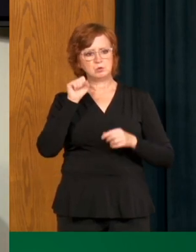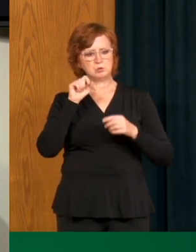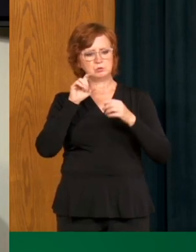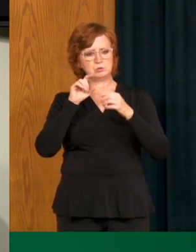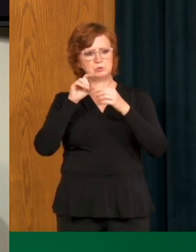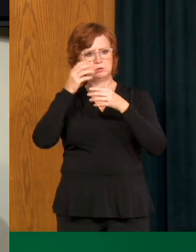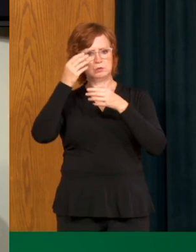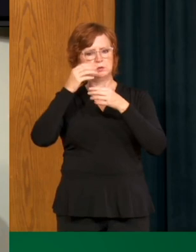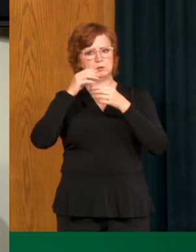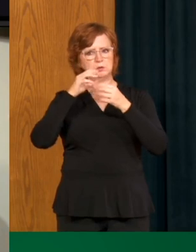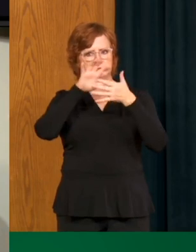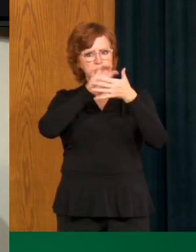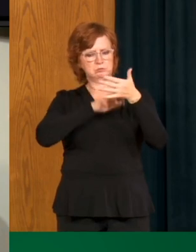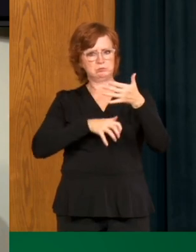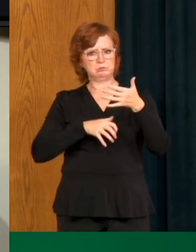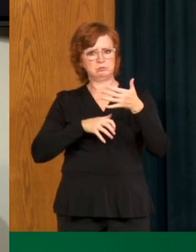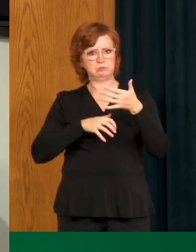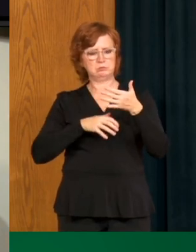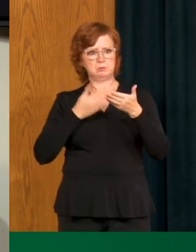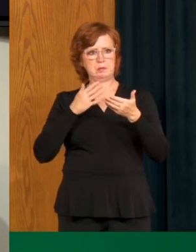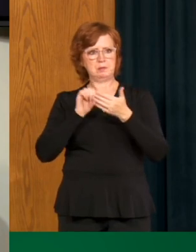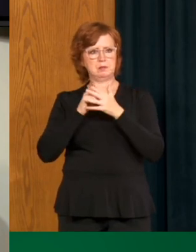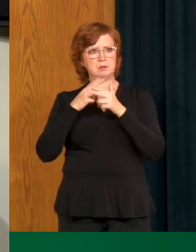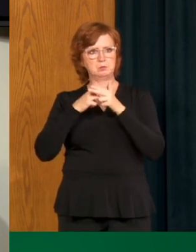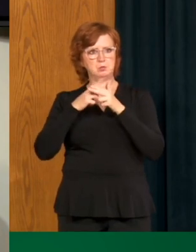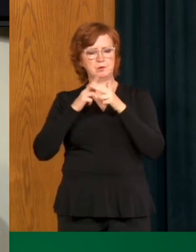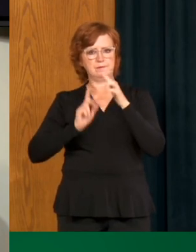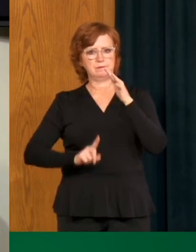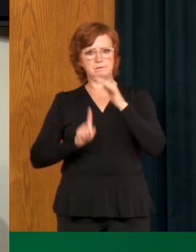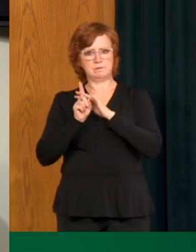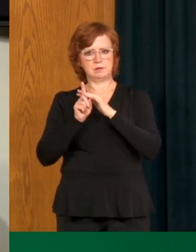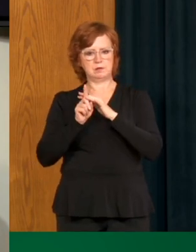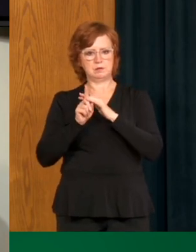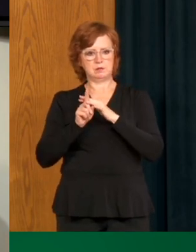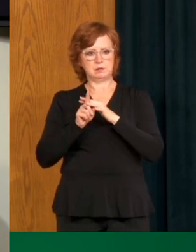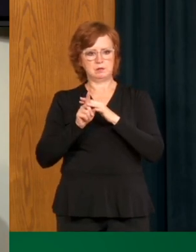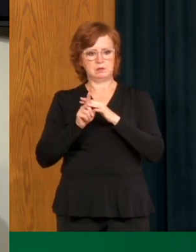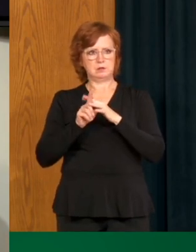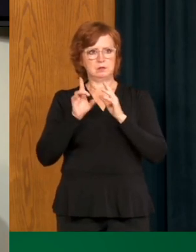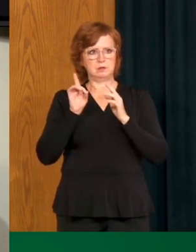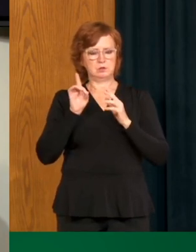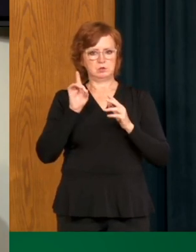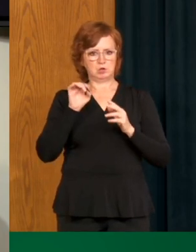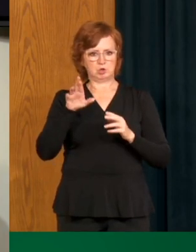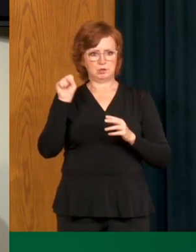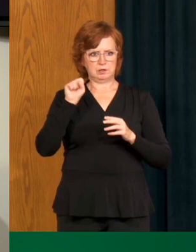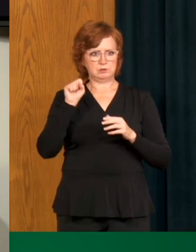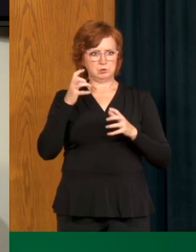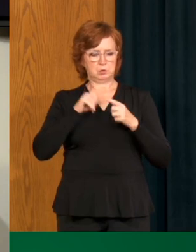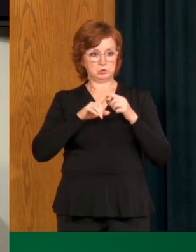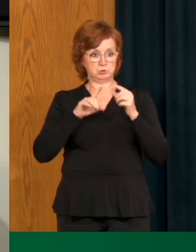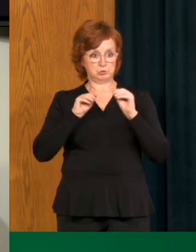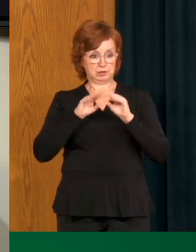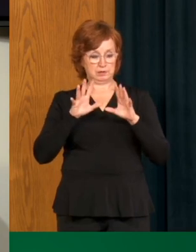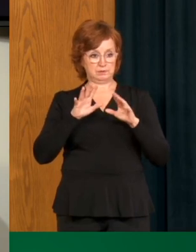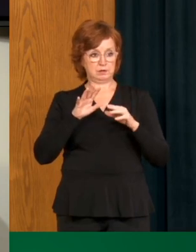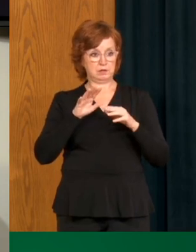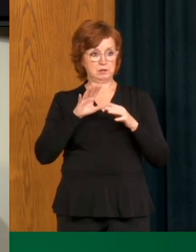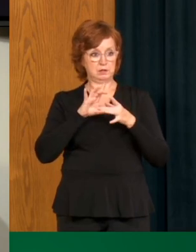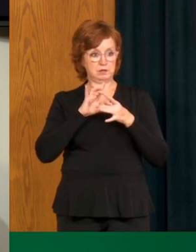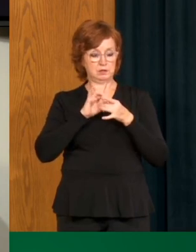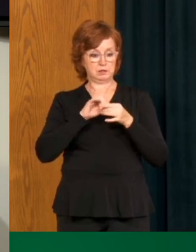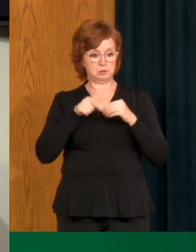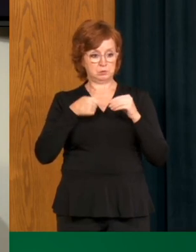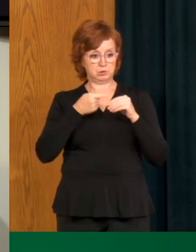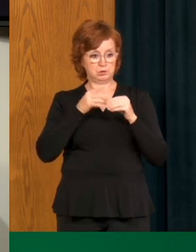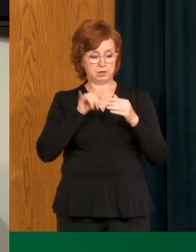previous, uh, iterations was up for a brief period, that could be the case. But, uh, Dr. Shahab had, uh, do you want to just repeat your comments, uh,